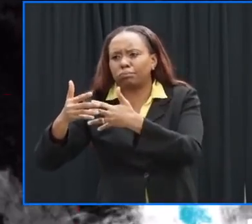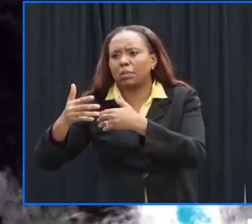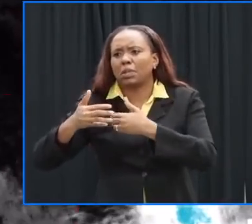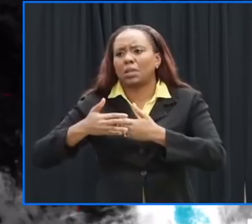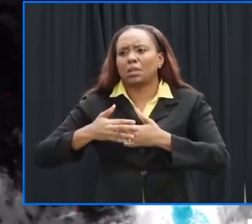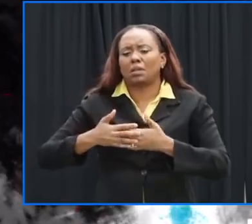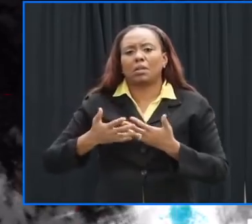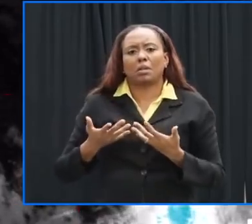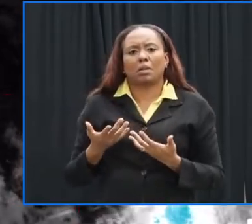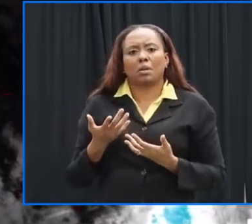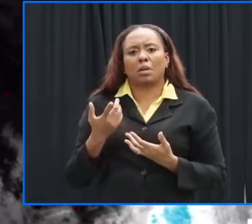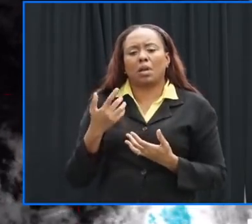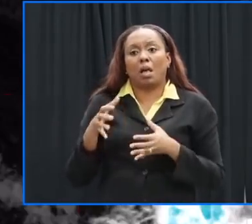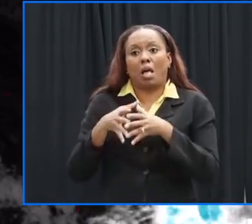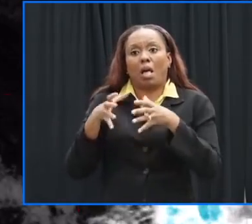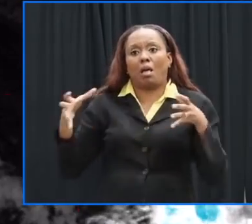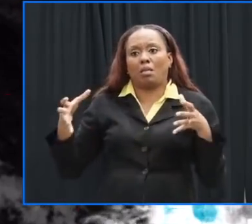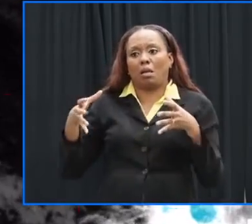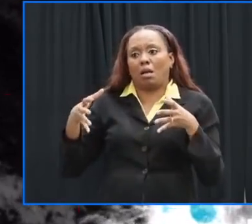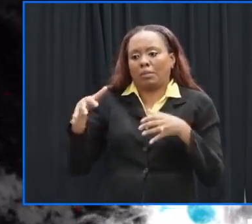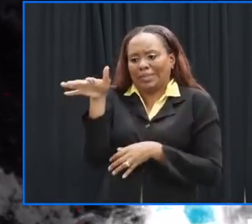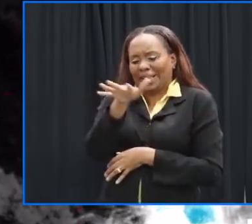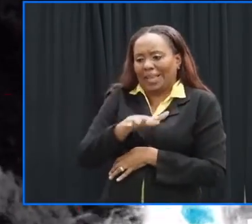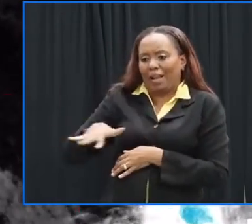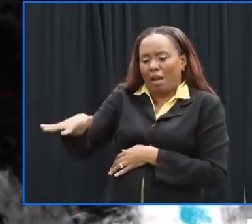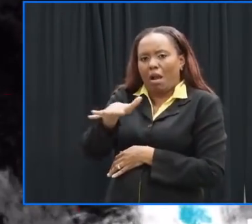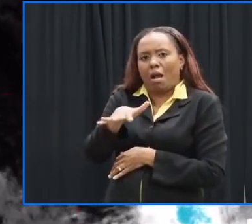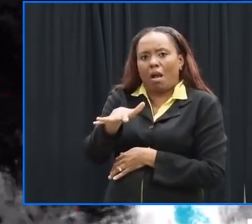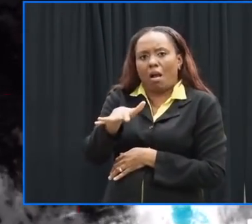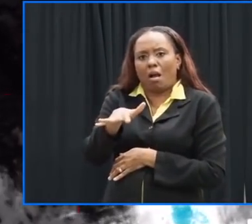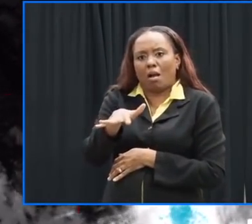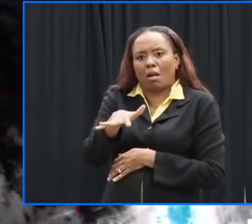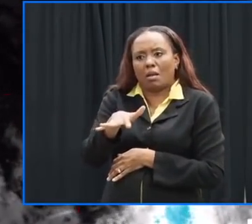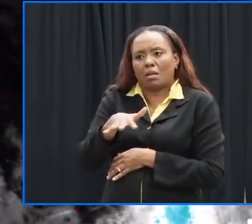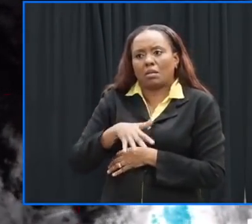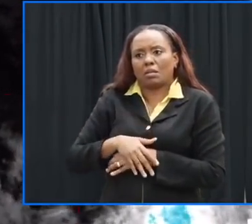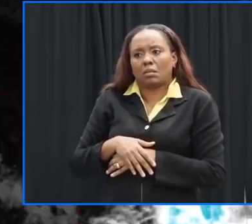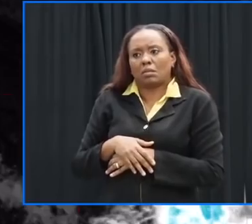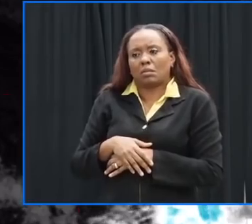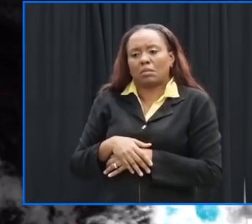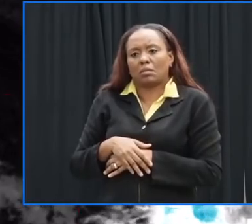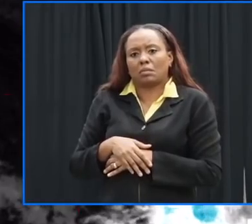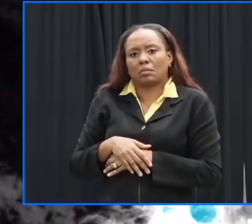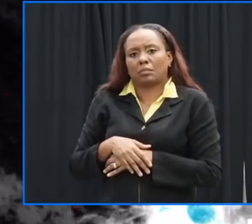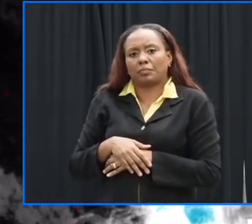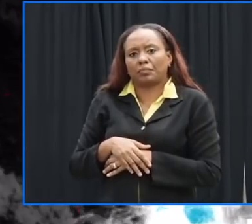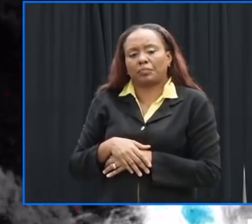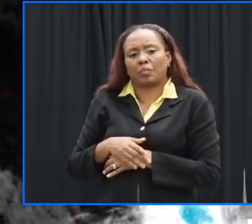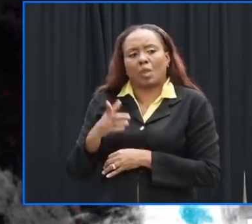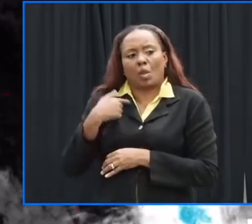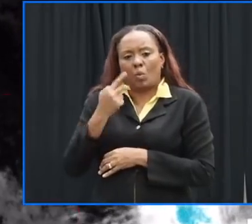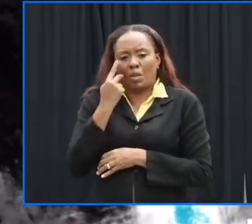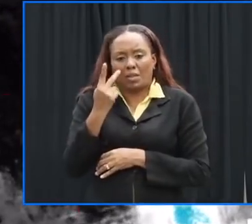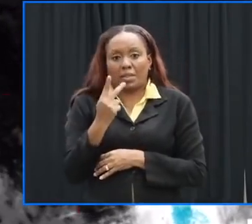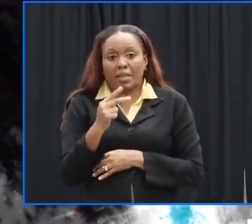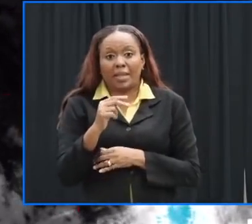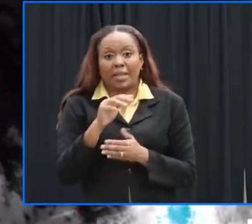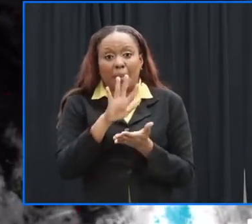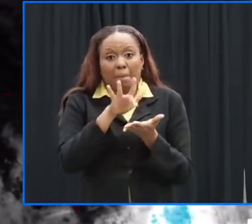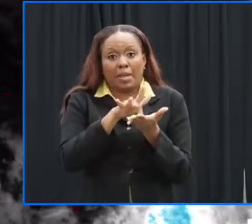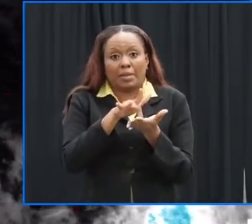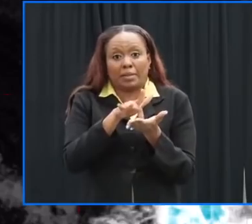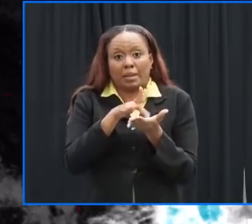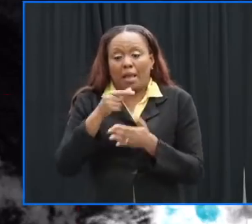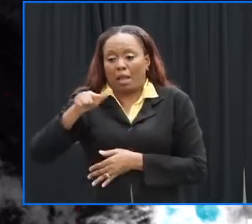it's a little bit exposed because the like i said before the the low level center is out running the mid-level center and so